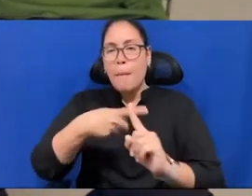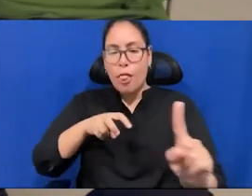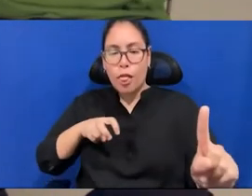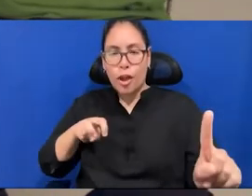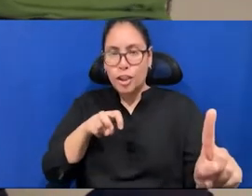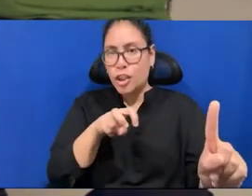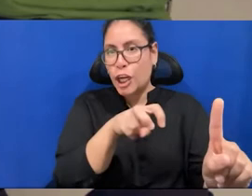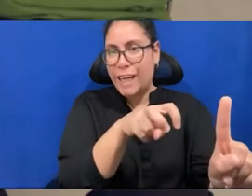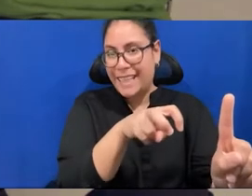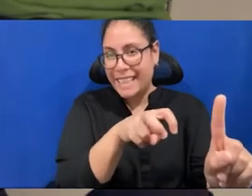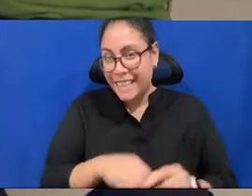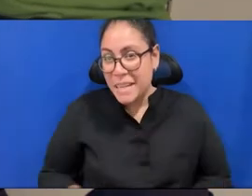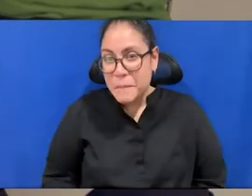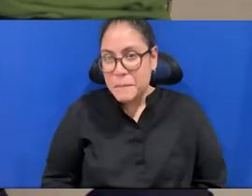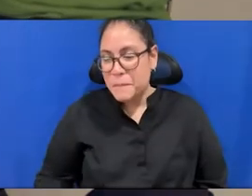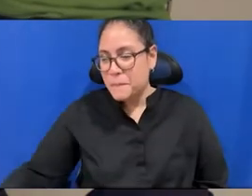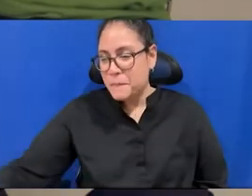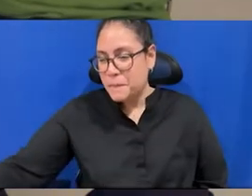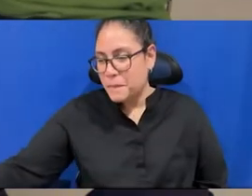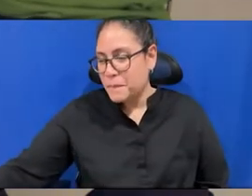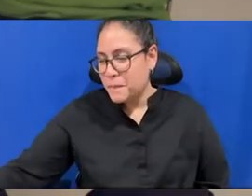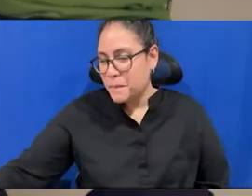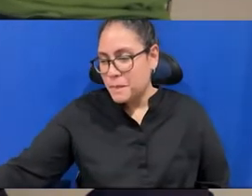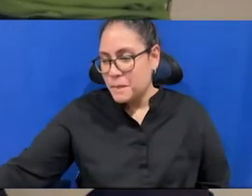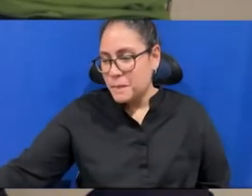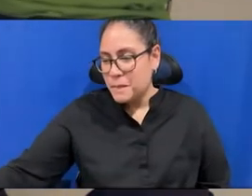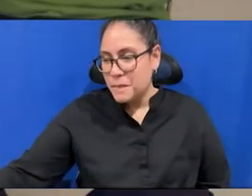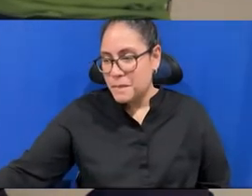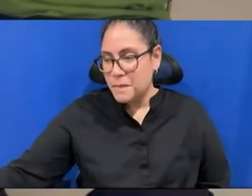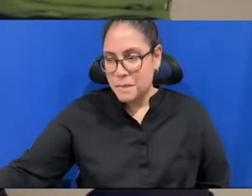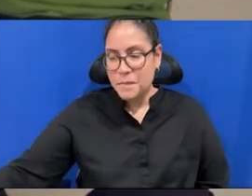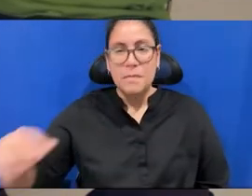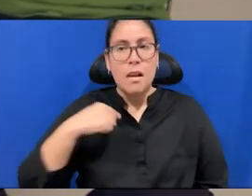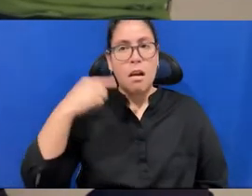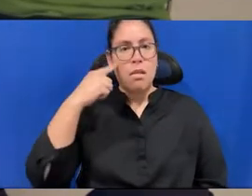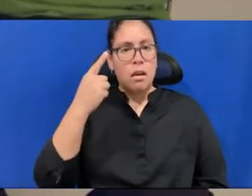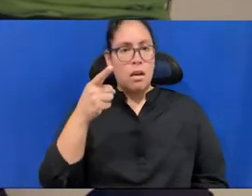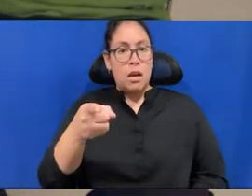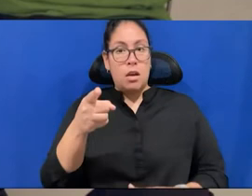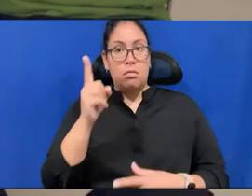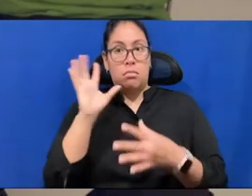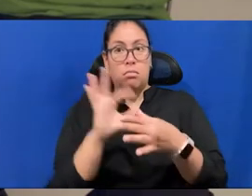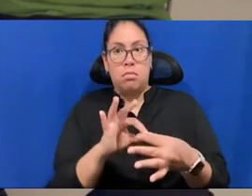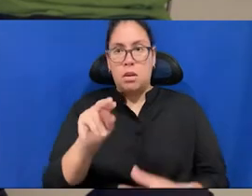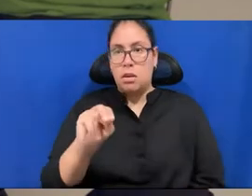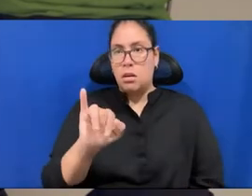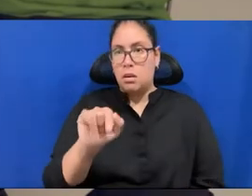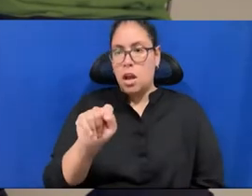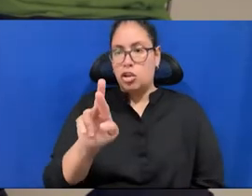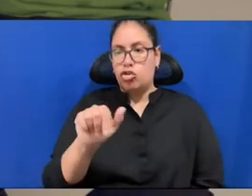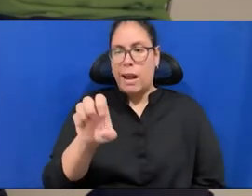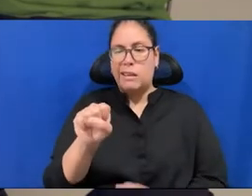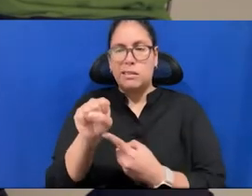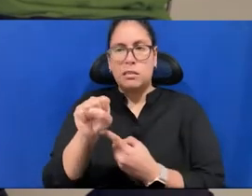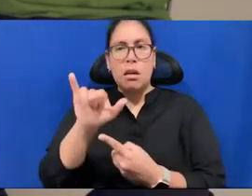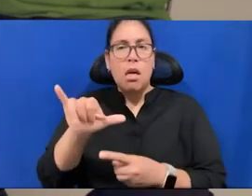Yeah, actually, I think the movement of night trains is really important, that we bring night trains back, and in Europe, there was this amazing network of night trains, where